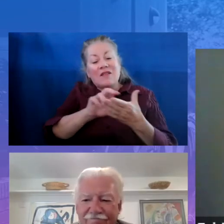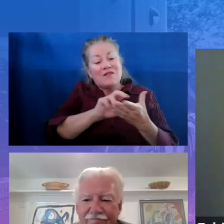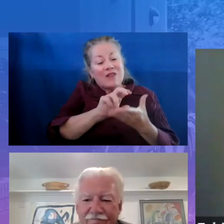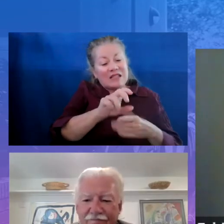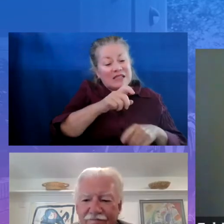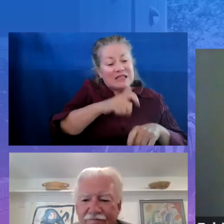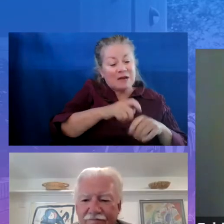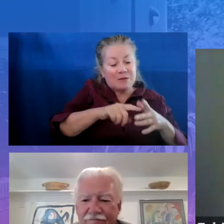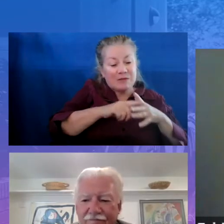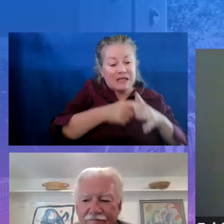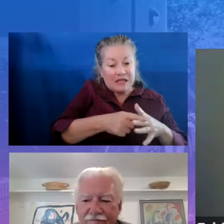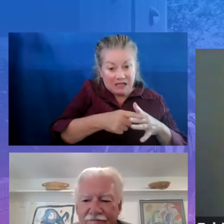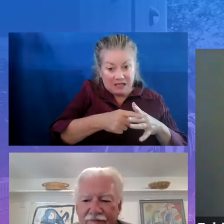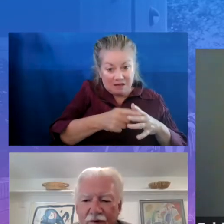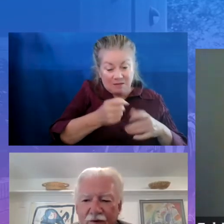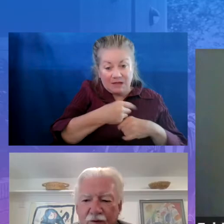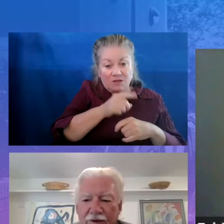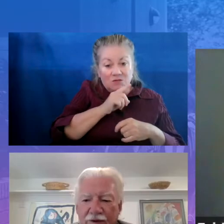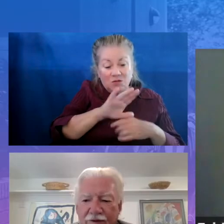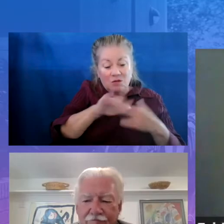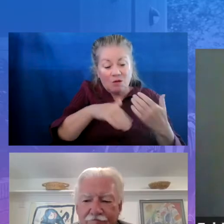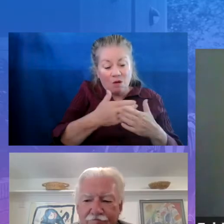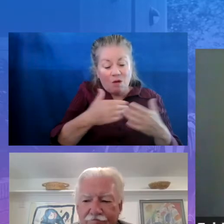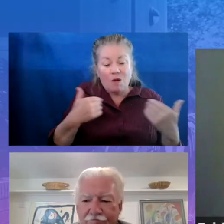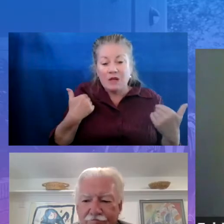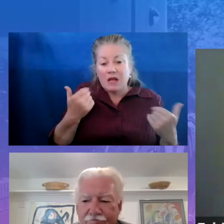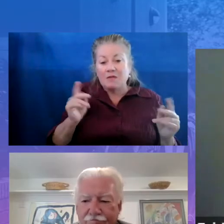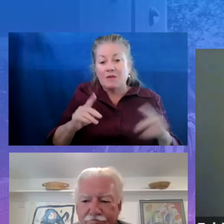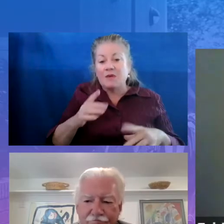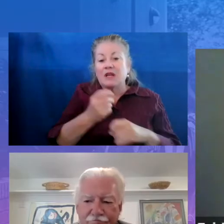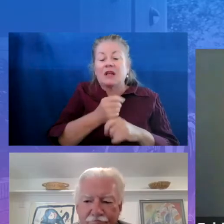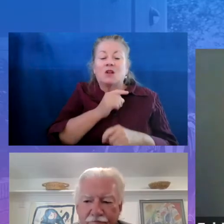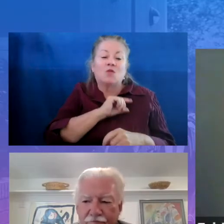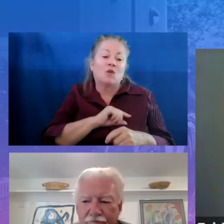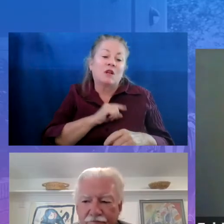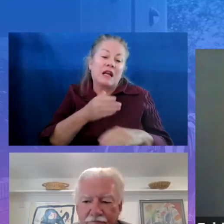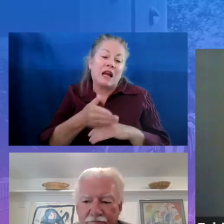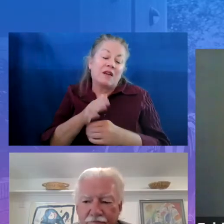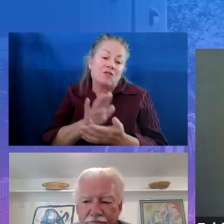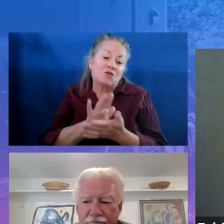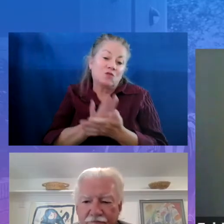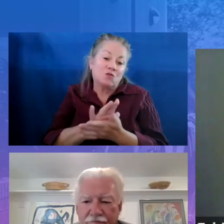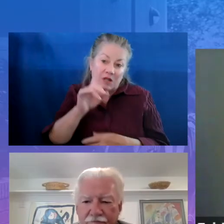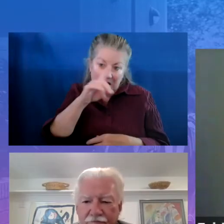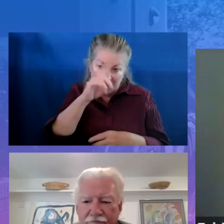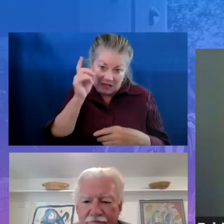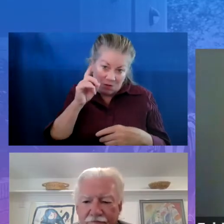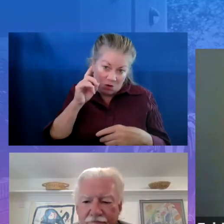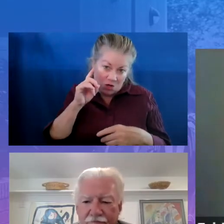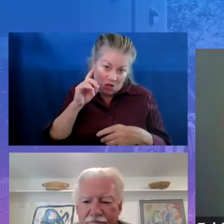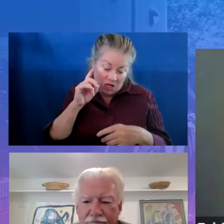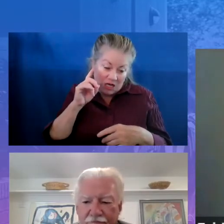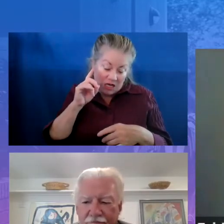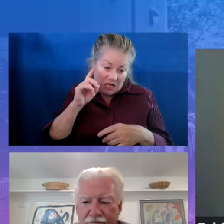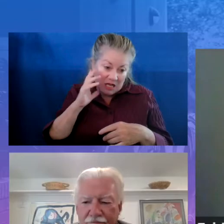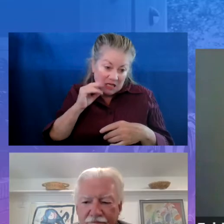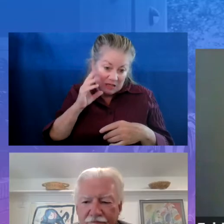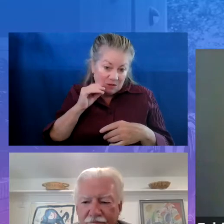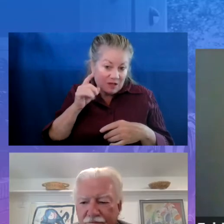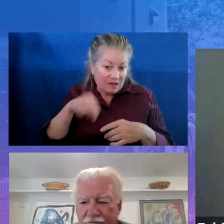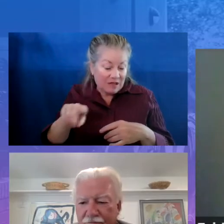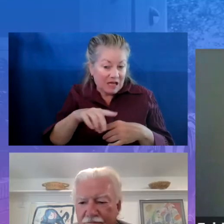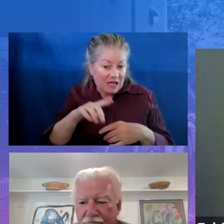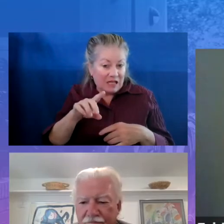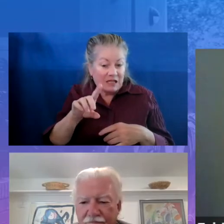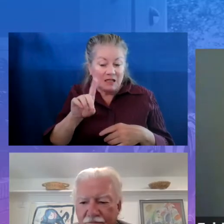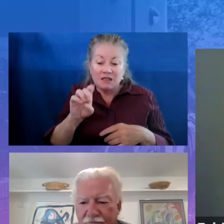sure that all young people get the quality afterschool and summer experiences they deserve. There is a statewide